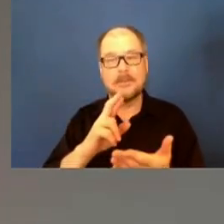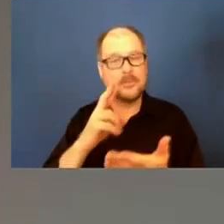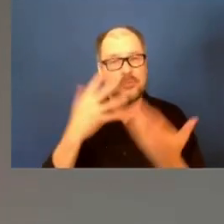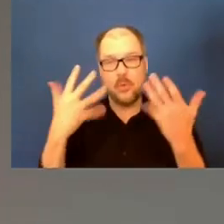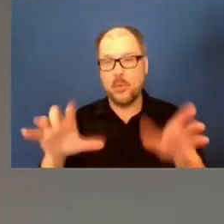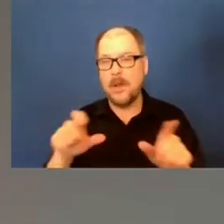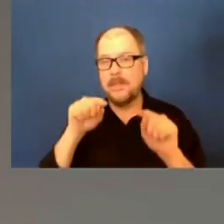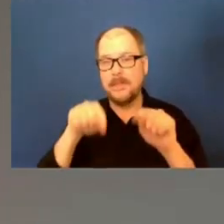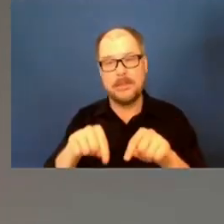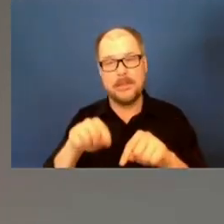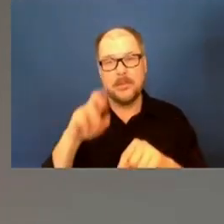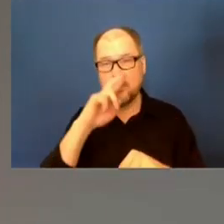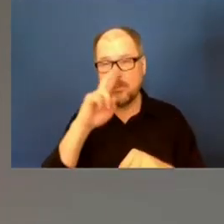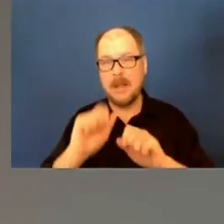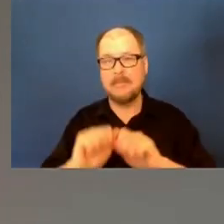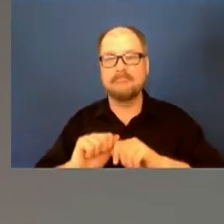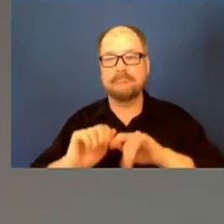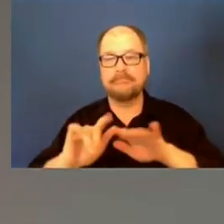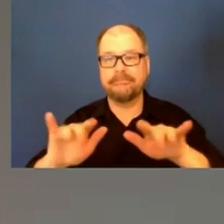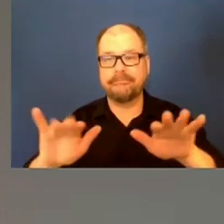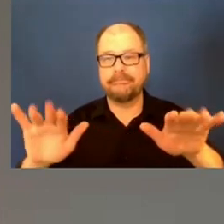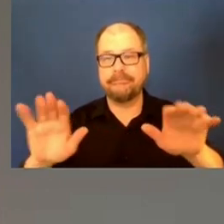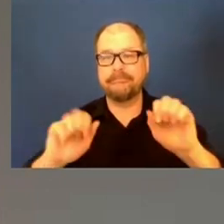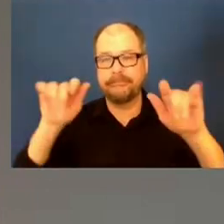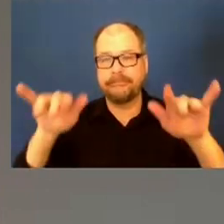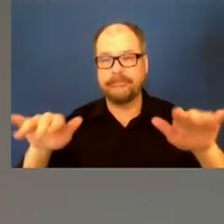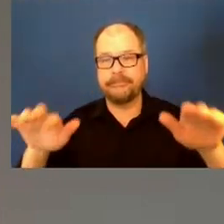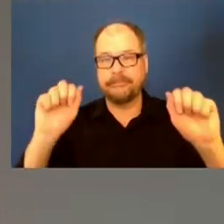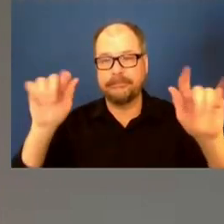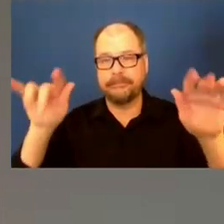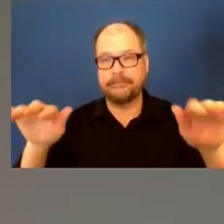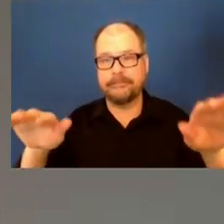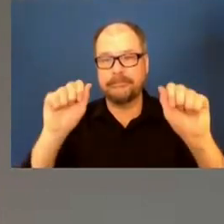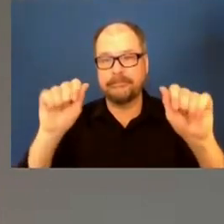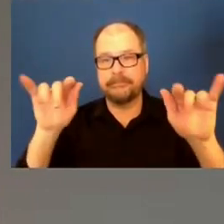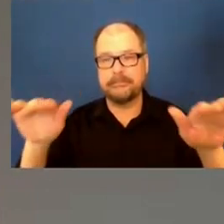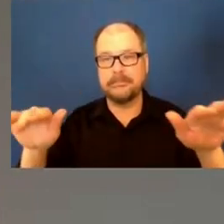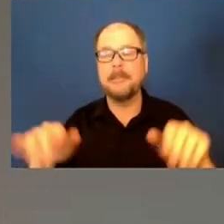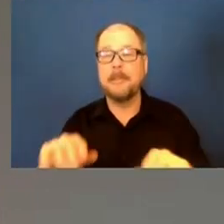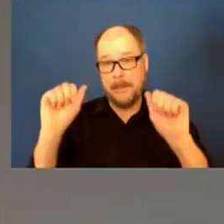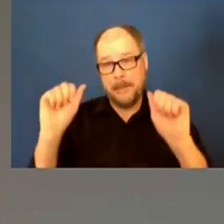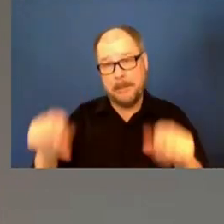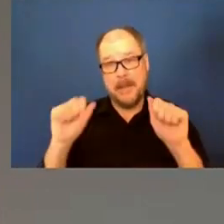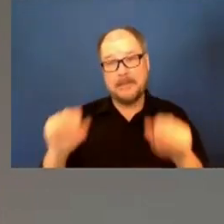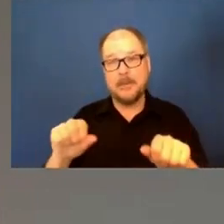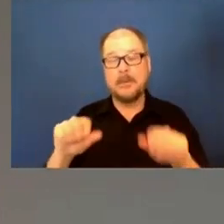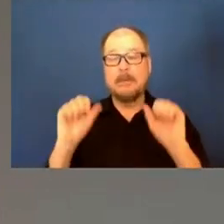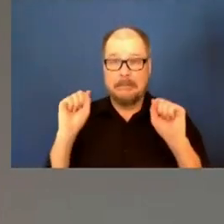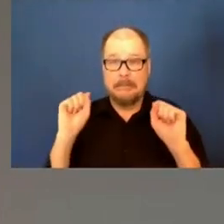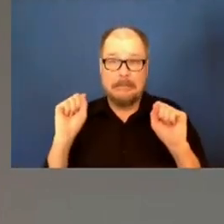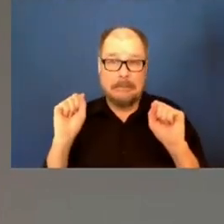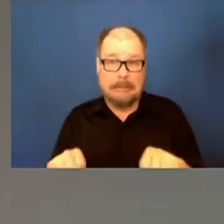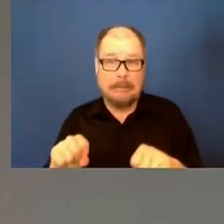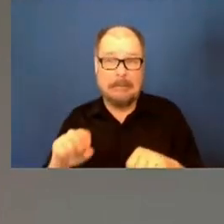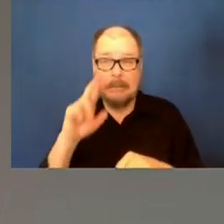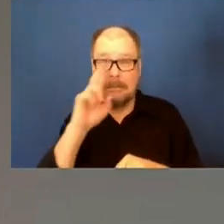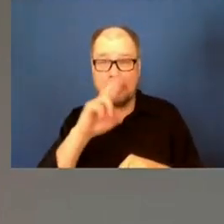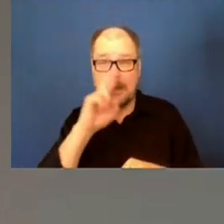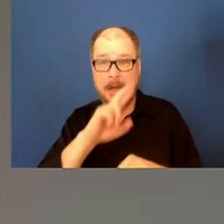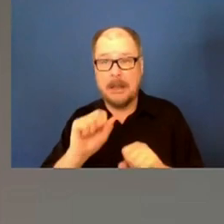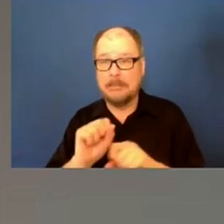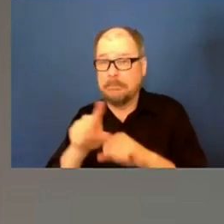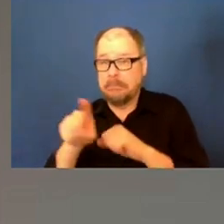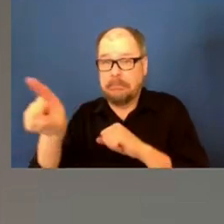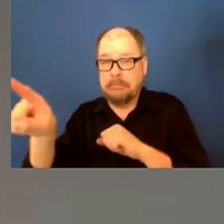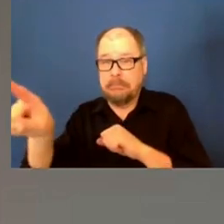The concern is that there's always the possibility that some of this is going to spread outside of that area, and it's just